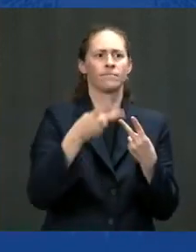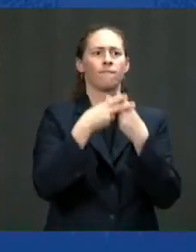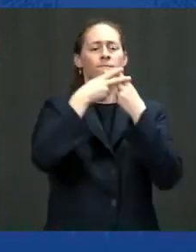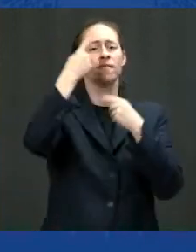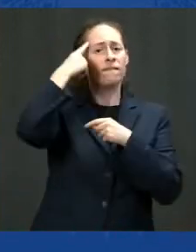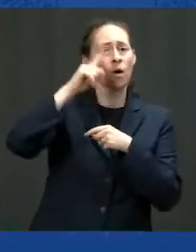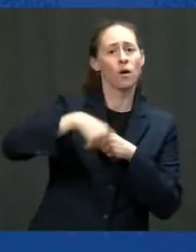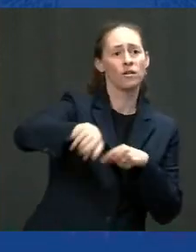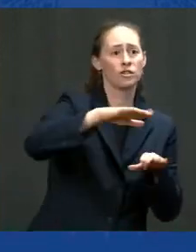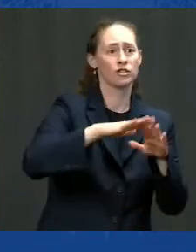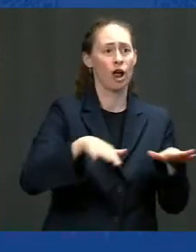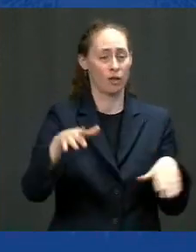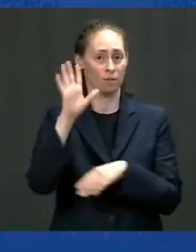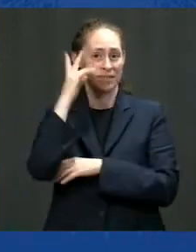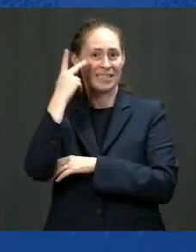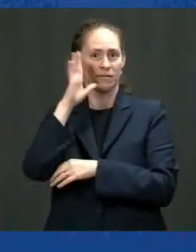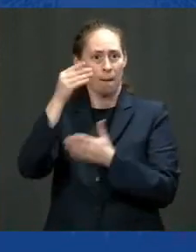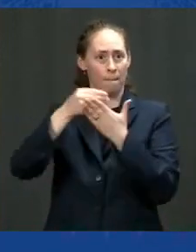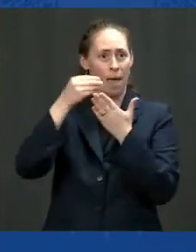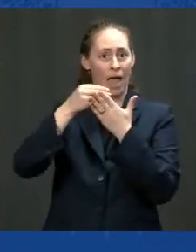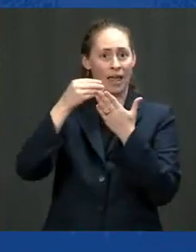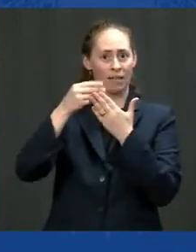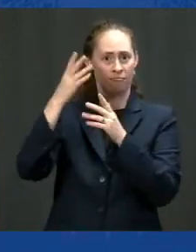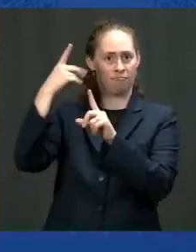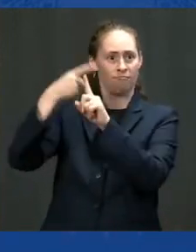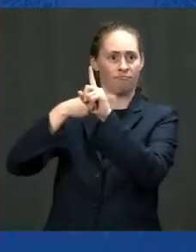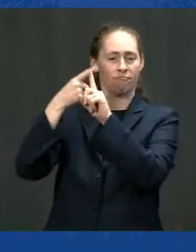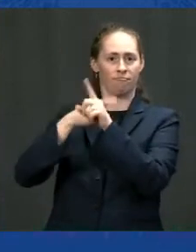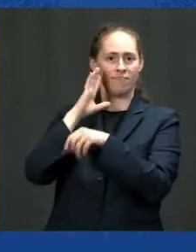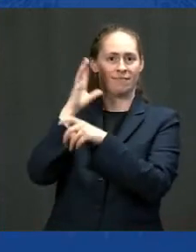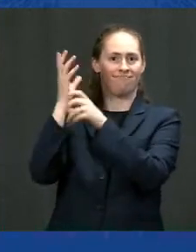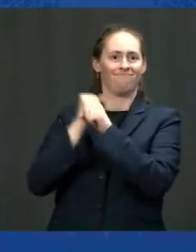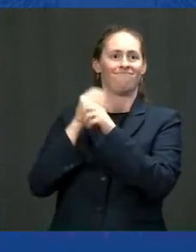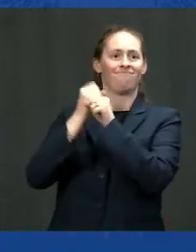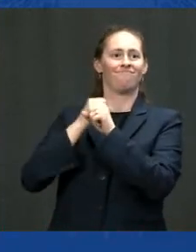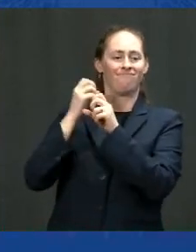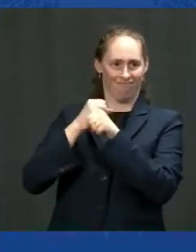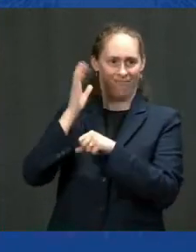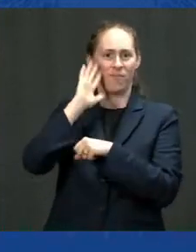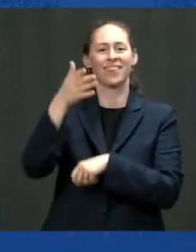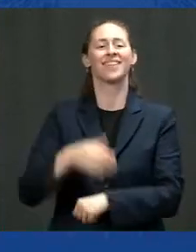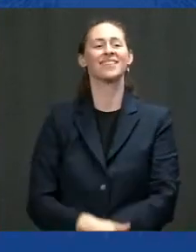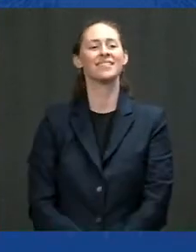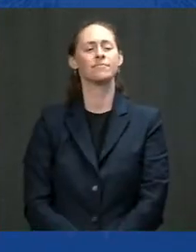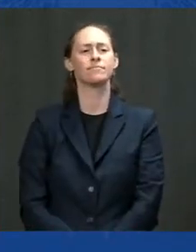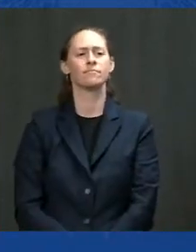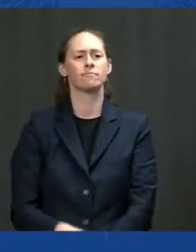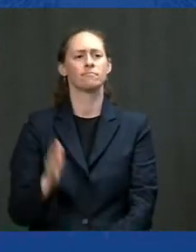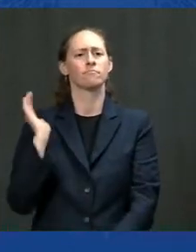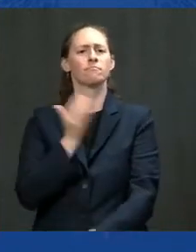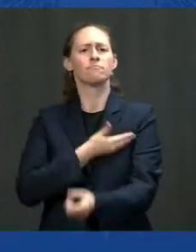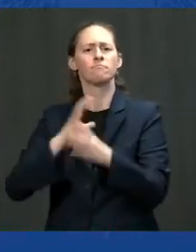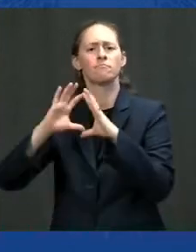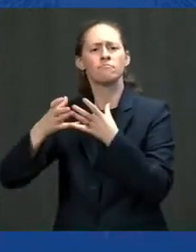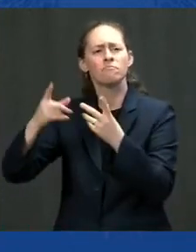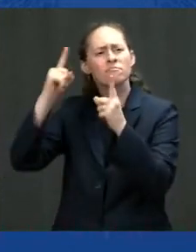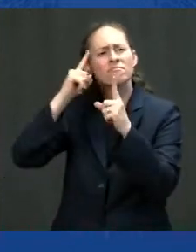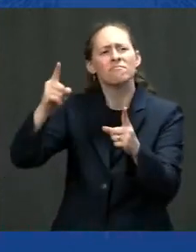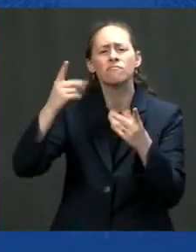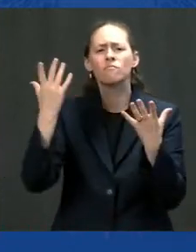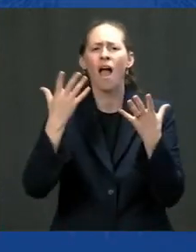accounts every month and working with our administration to expand home care for seniors